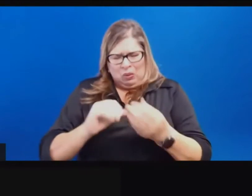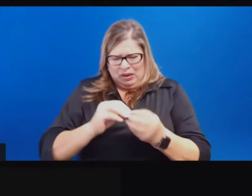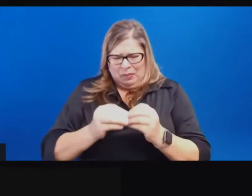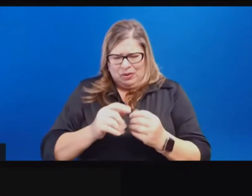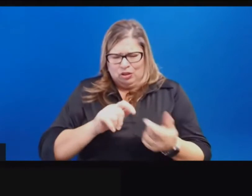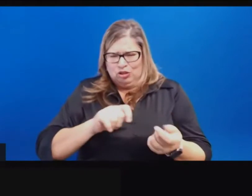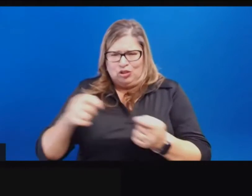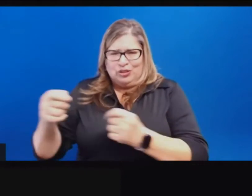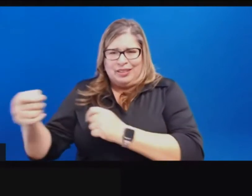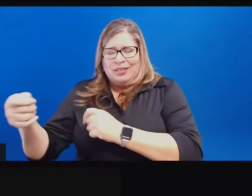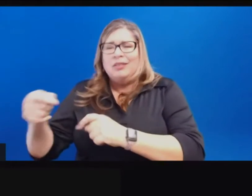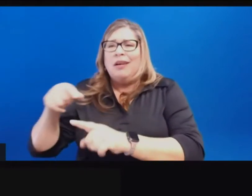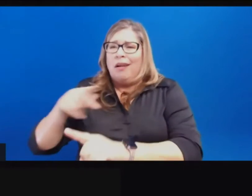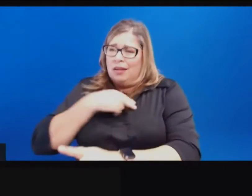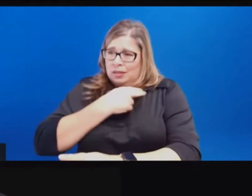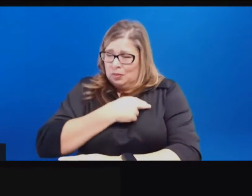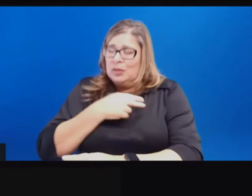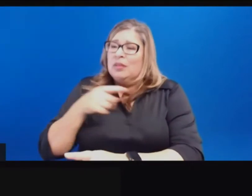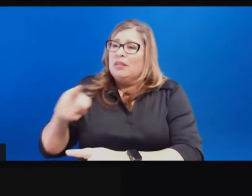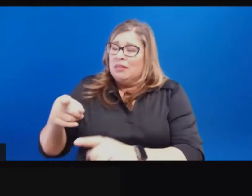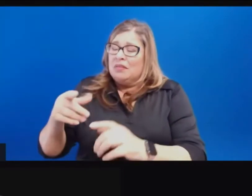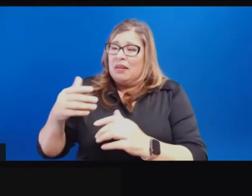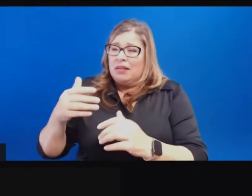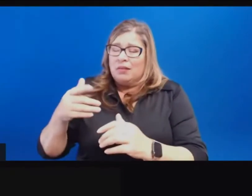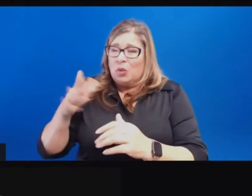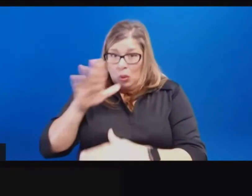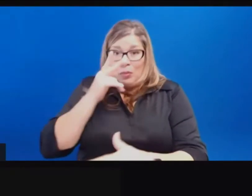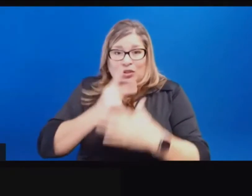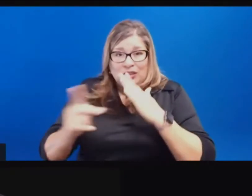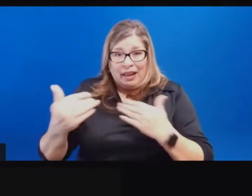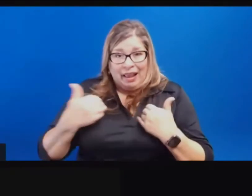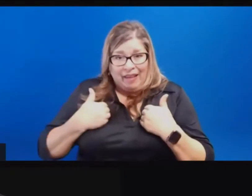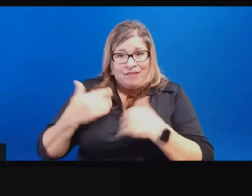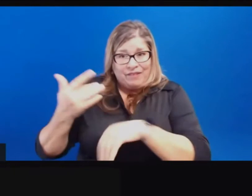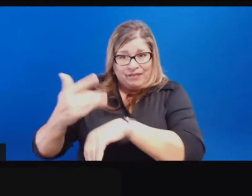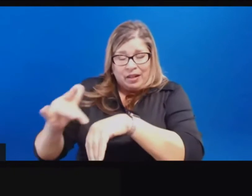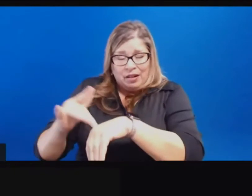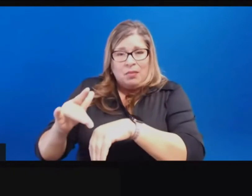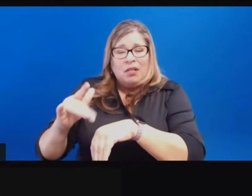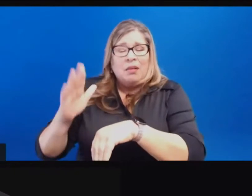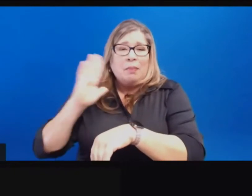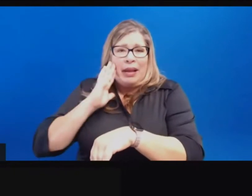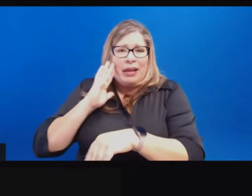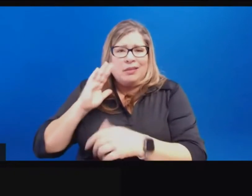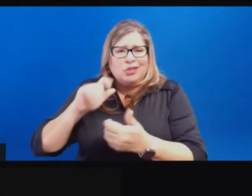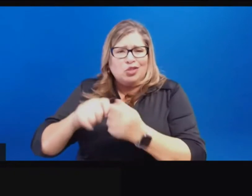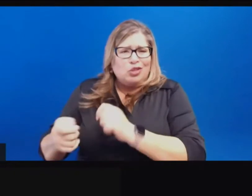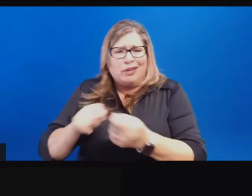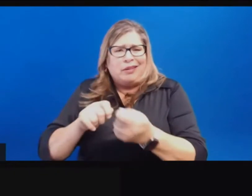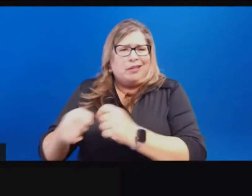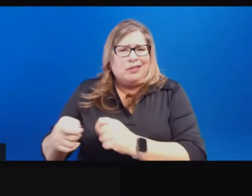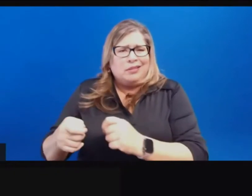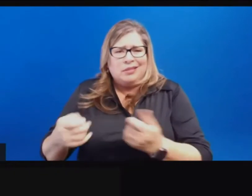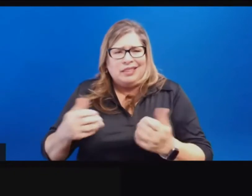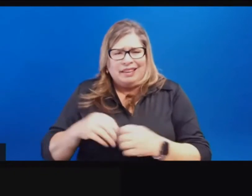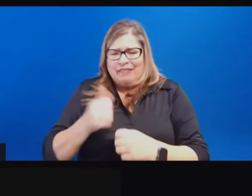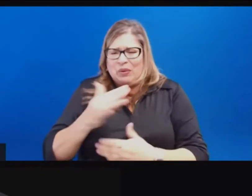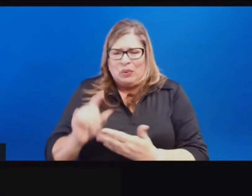How does it swing so voluntarily? And what does that say about the reliability of the projections that within a few hours, you could go from,